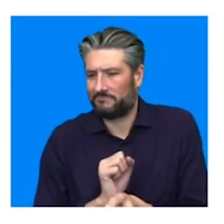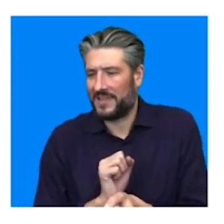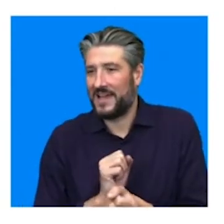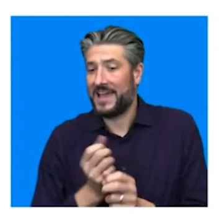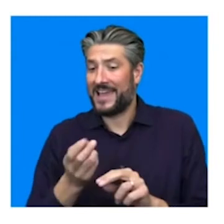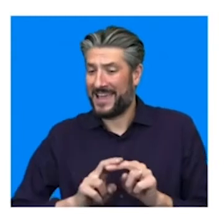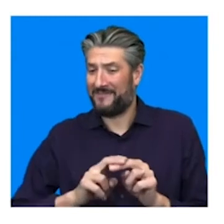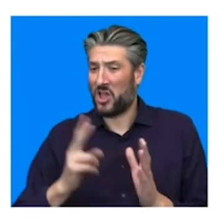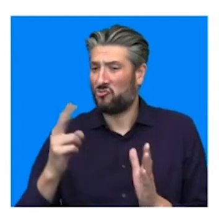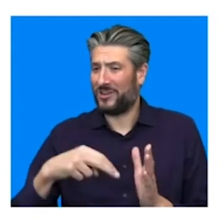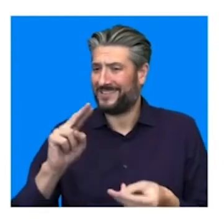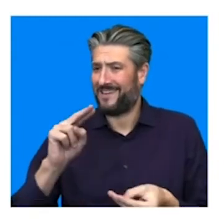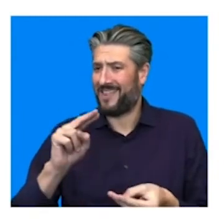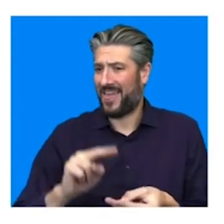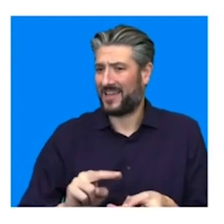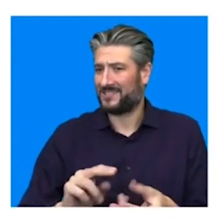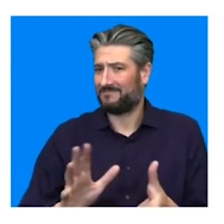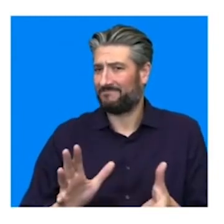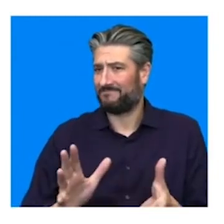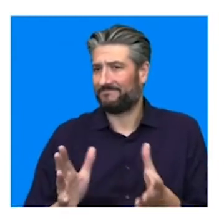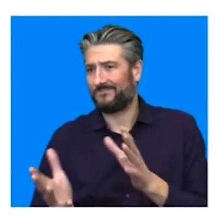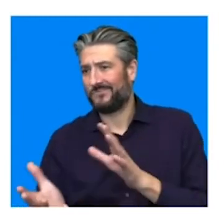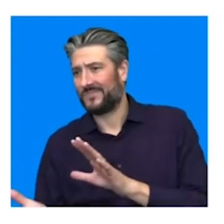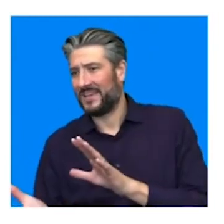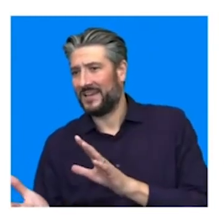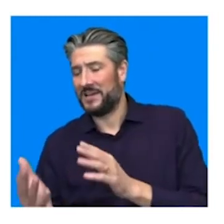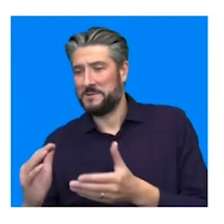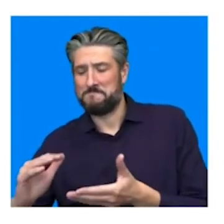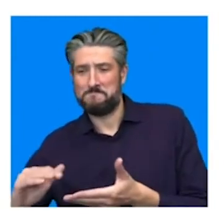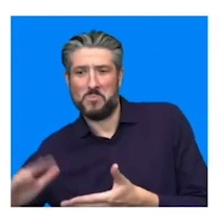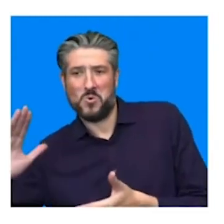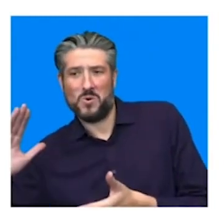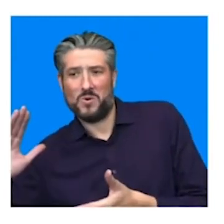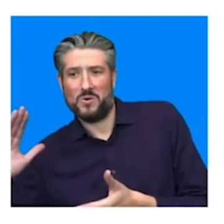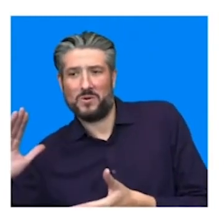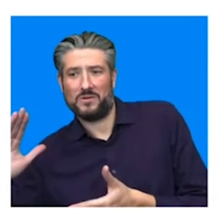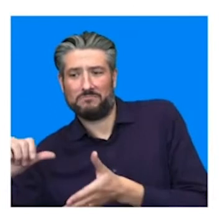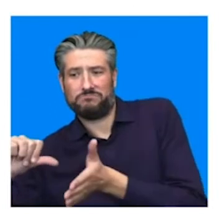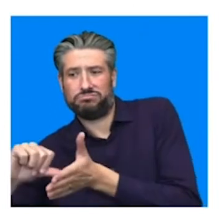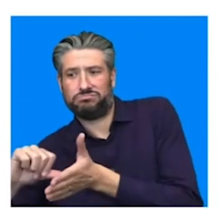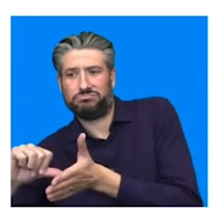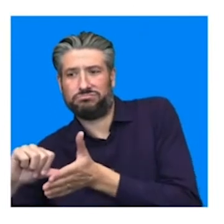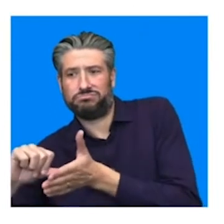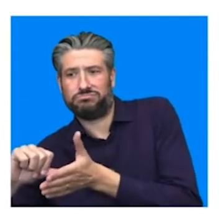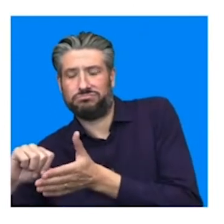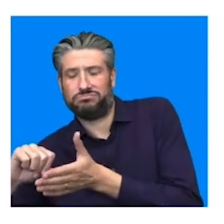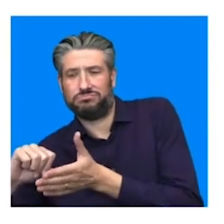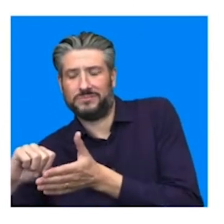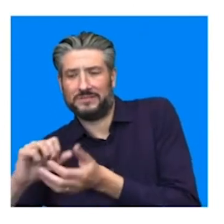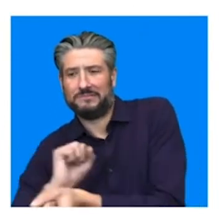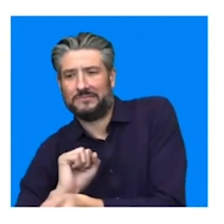the more the whole thing becomes a self-fulfilling prophecy,